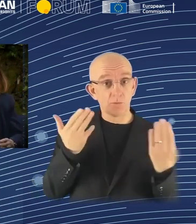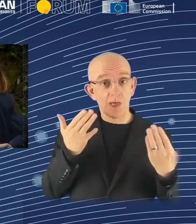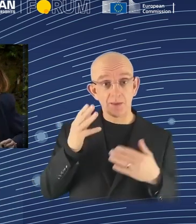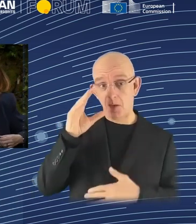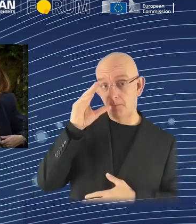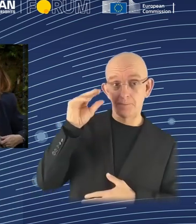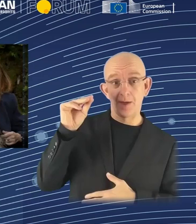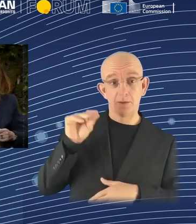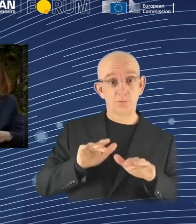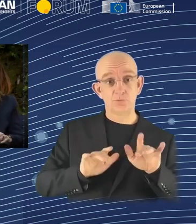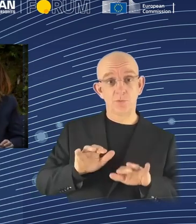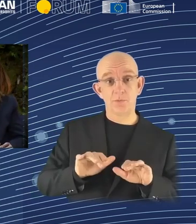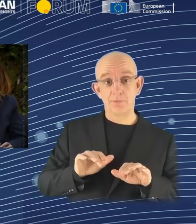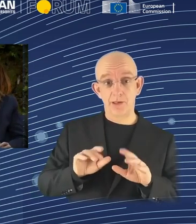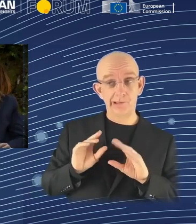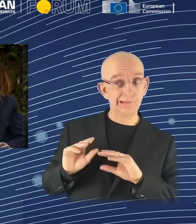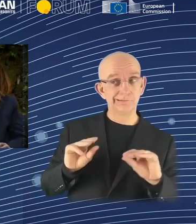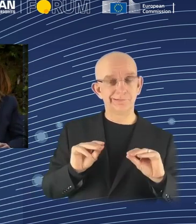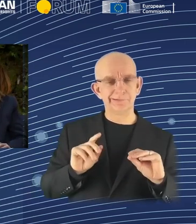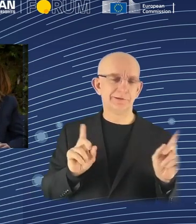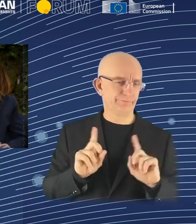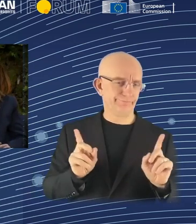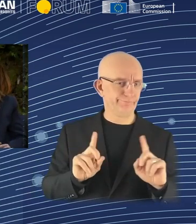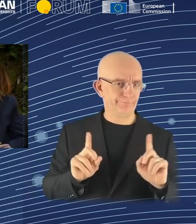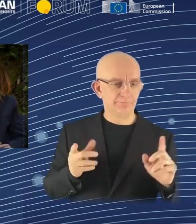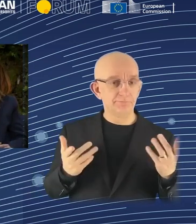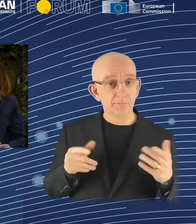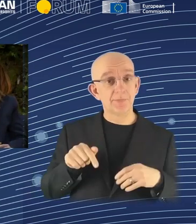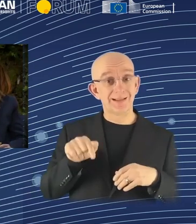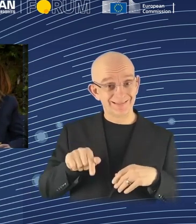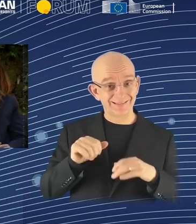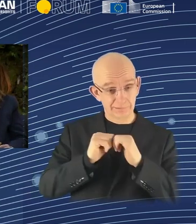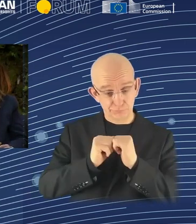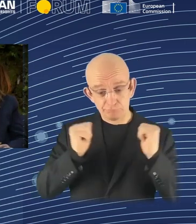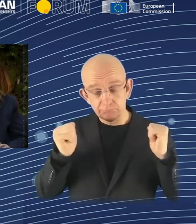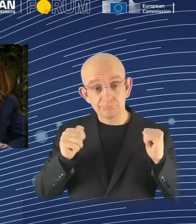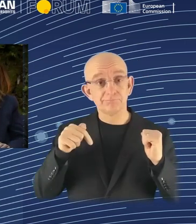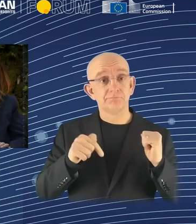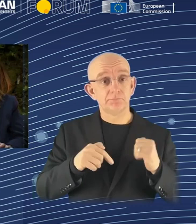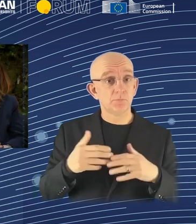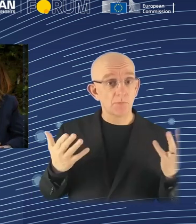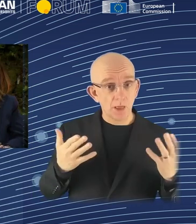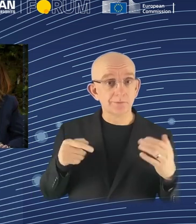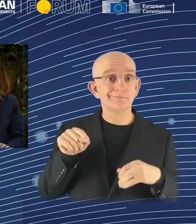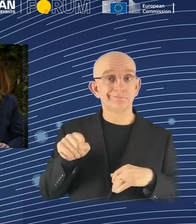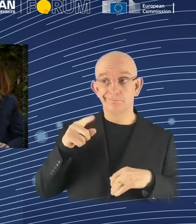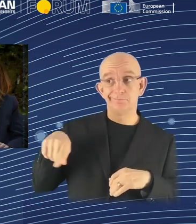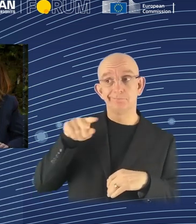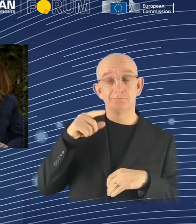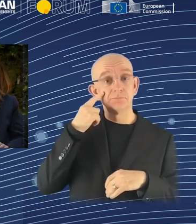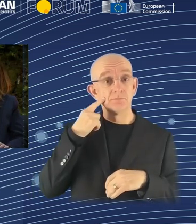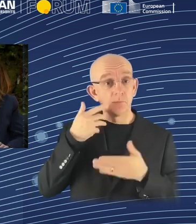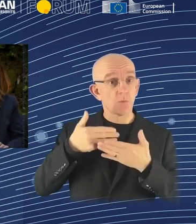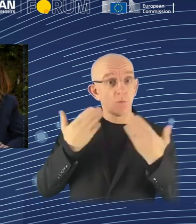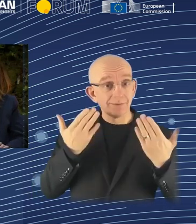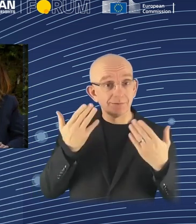But what is happening is that the white male programmers think that the right way to program an